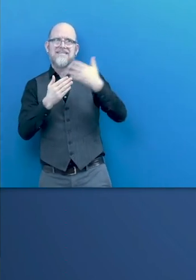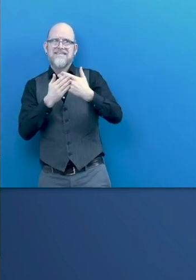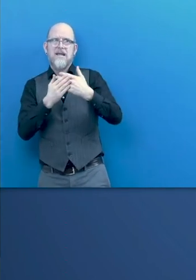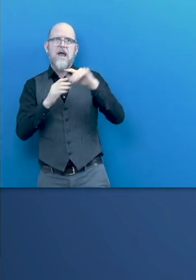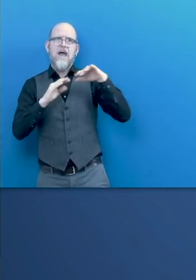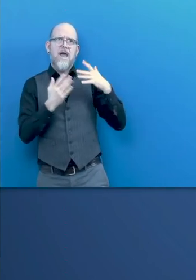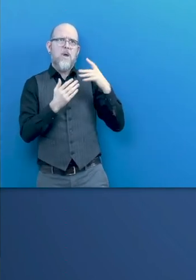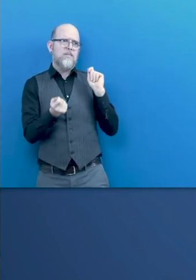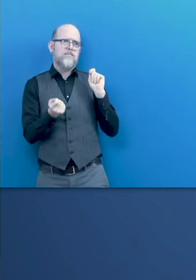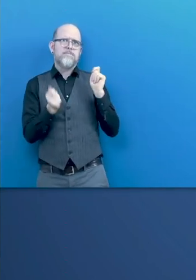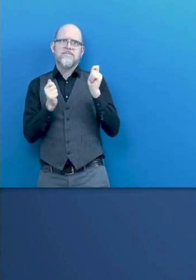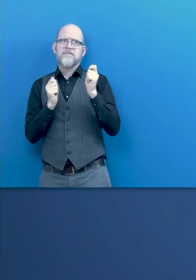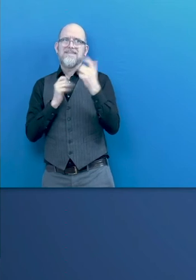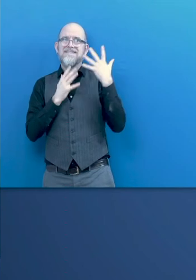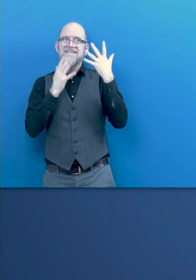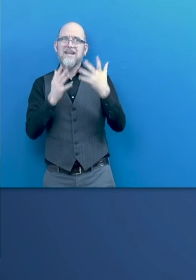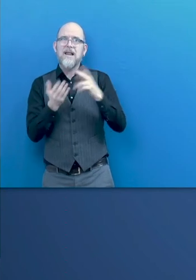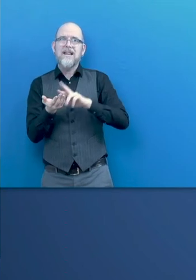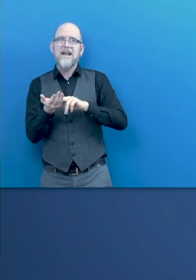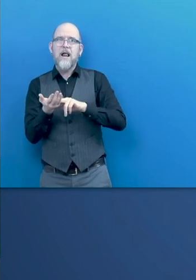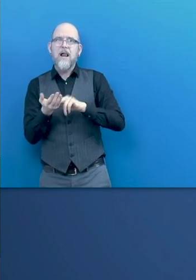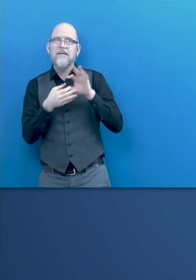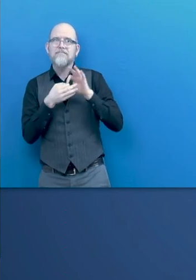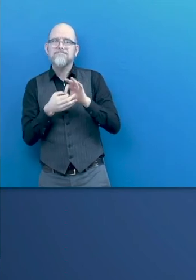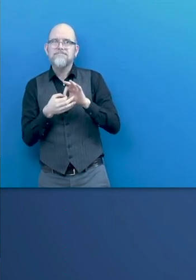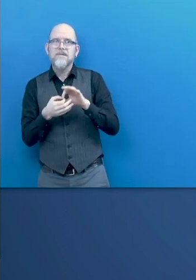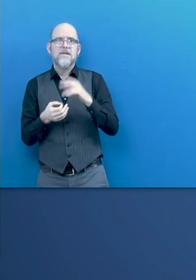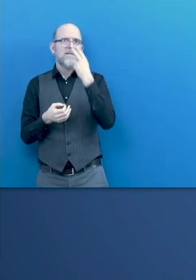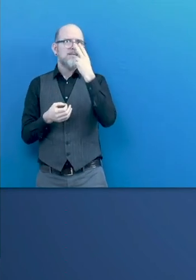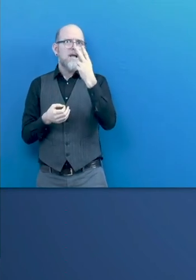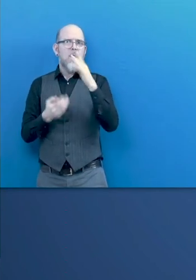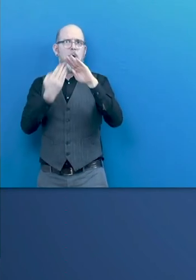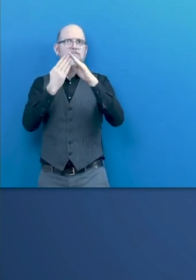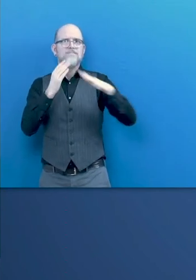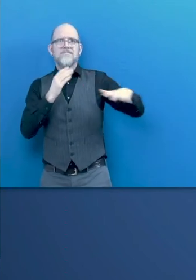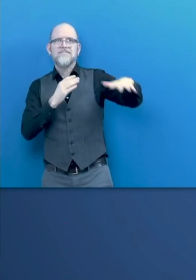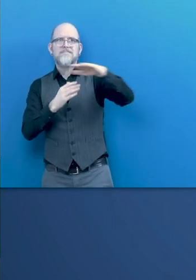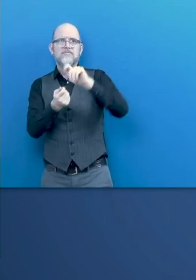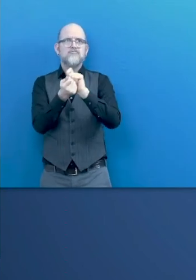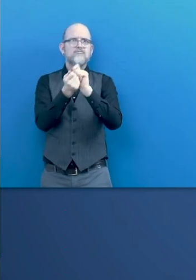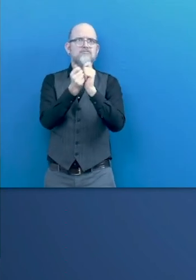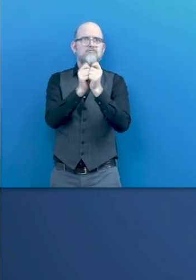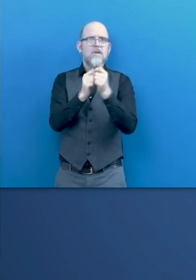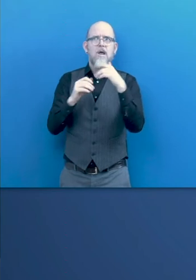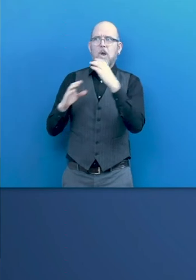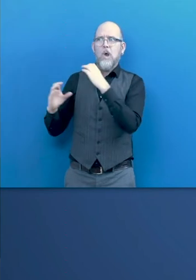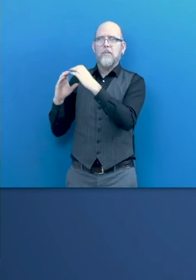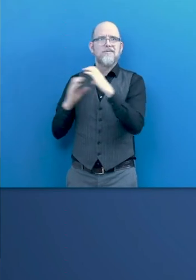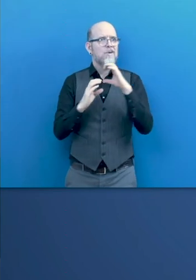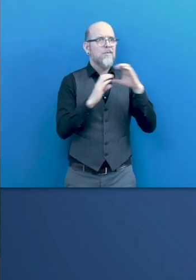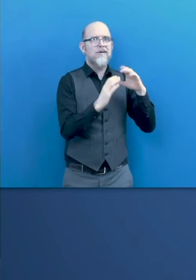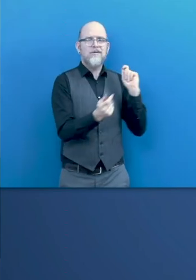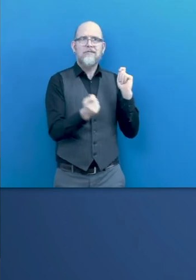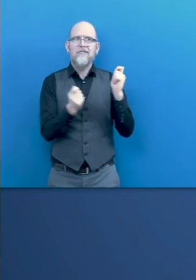in the world of work, in society, in the way we interrelate with each others. And